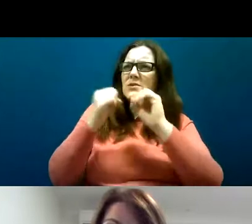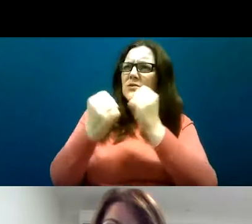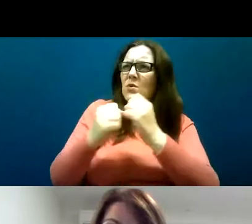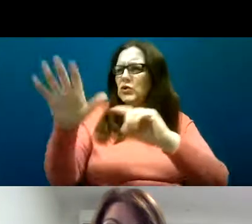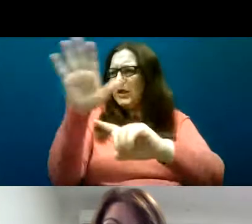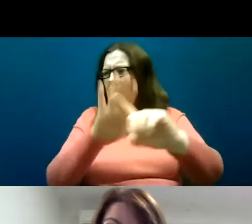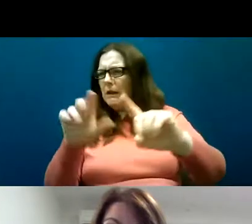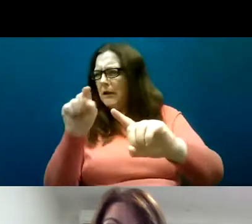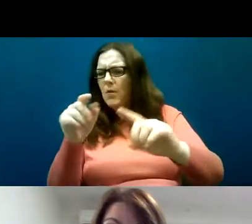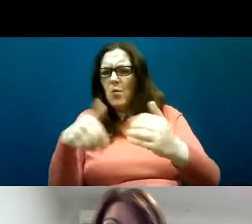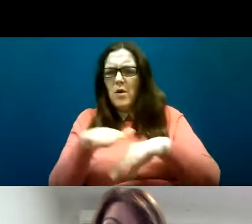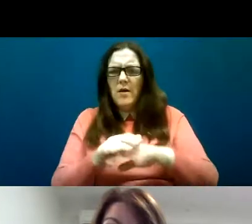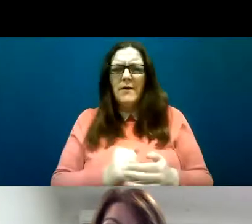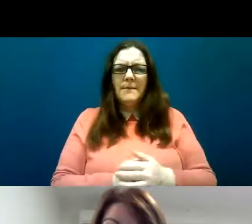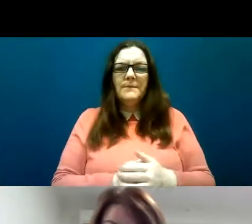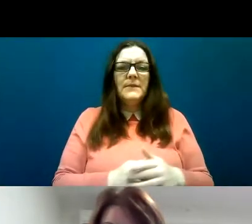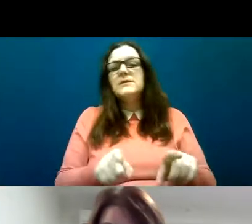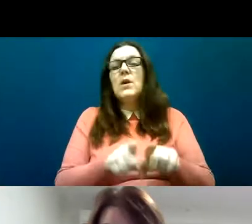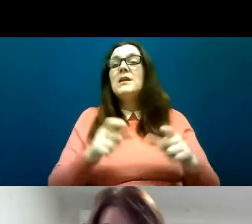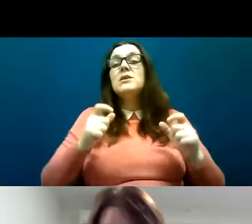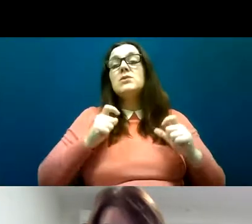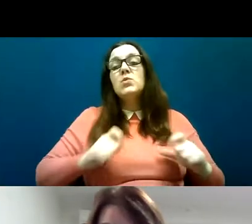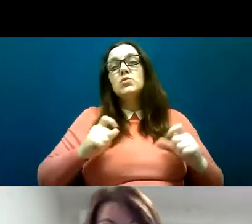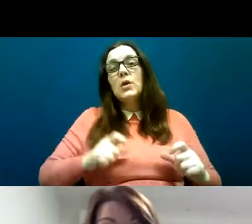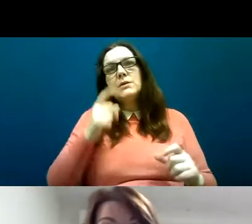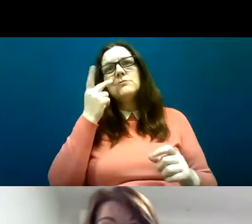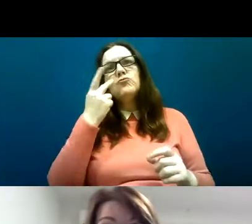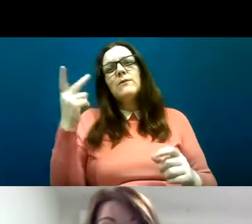of their caseload for the last 10 years.